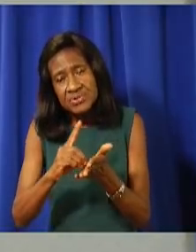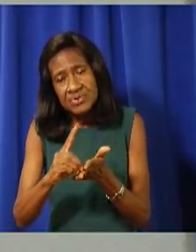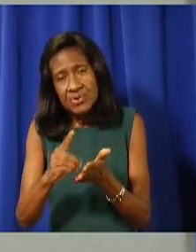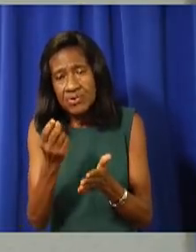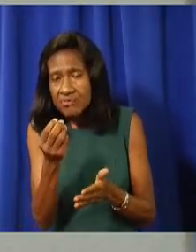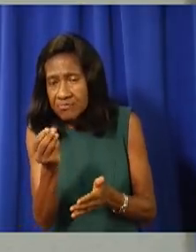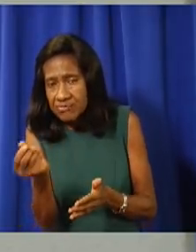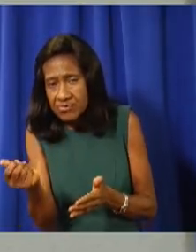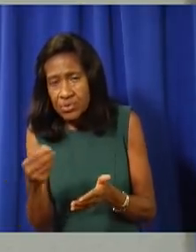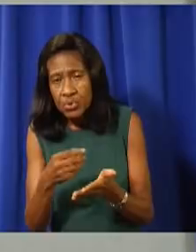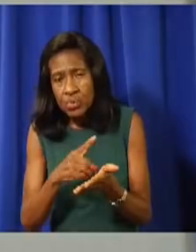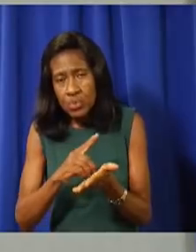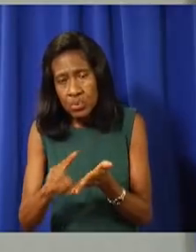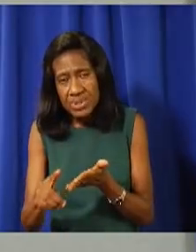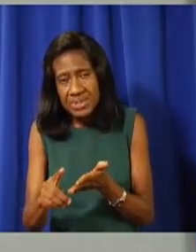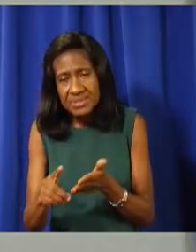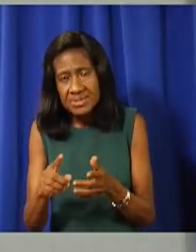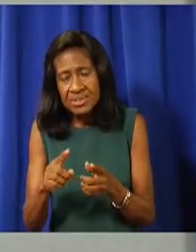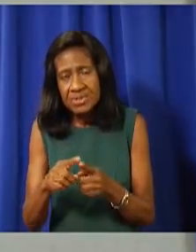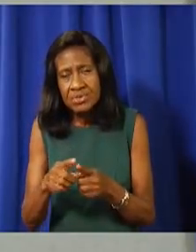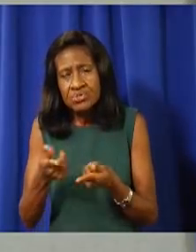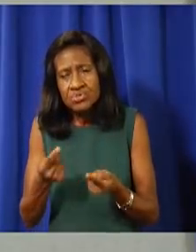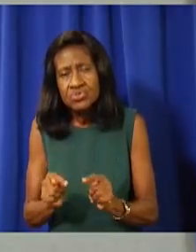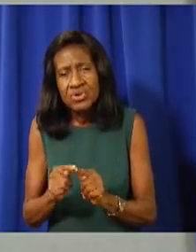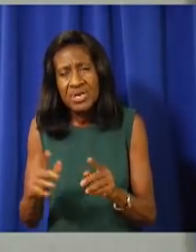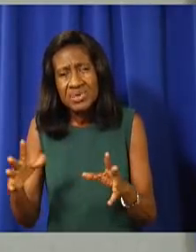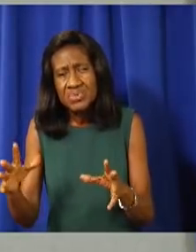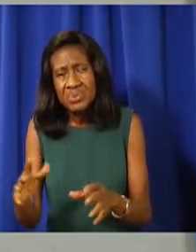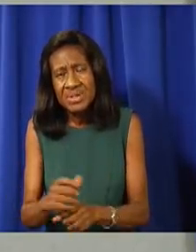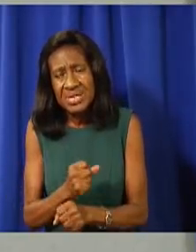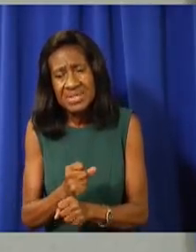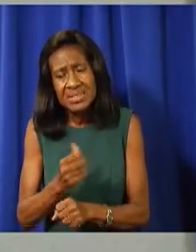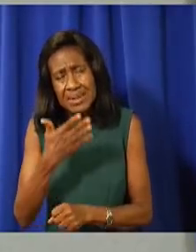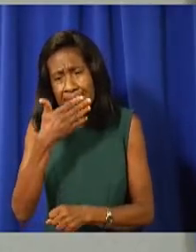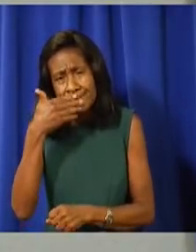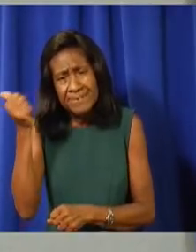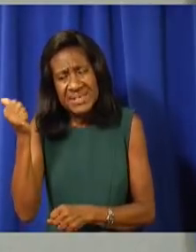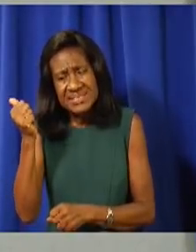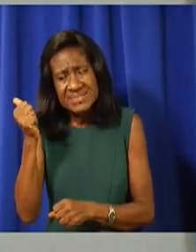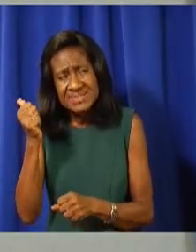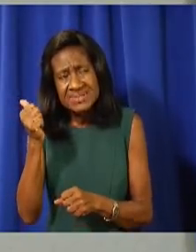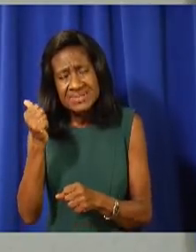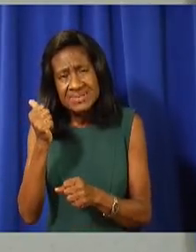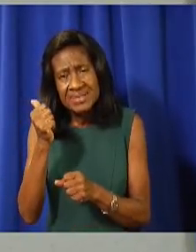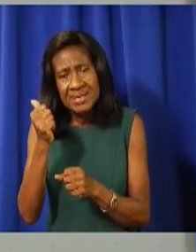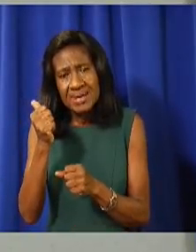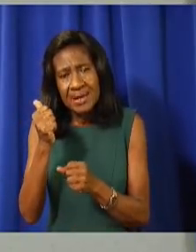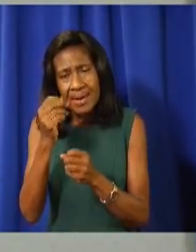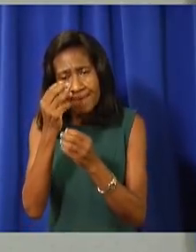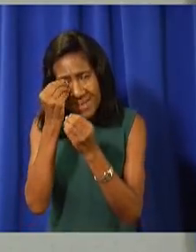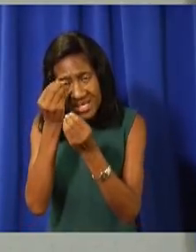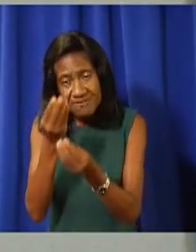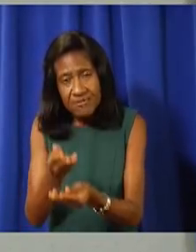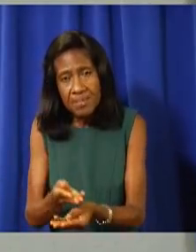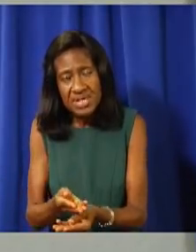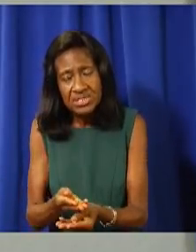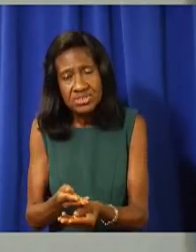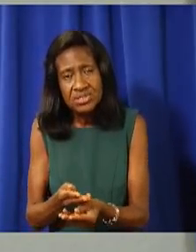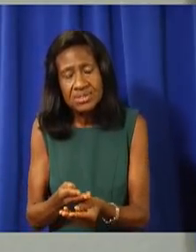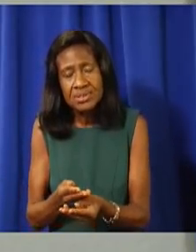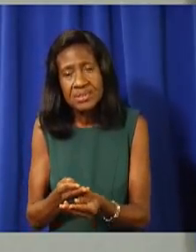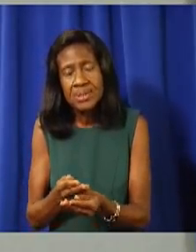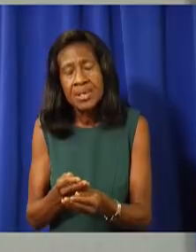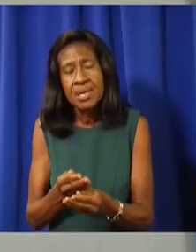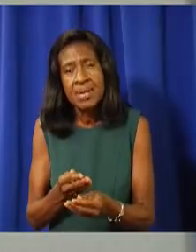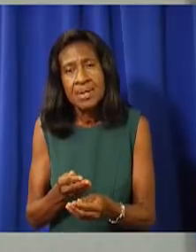all the interest, try to get the best possible information. We are going to rely on our colleagues from the program board